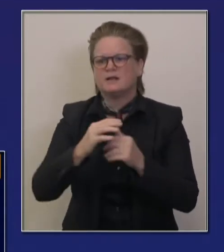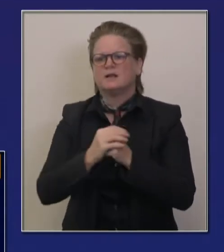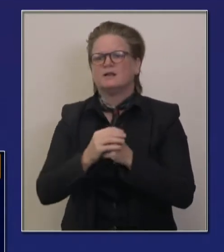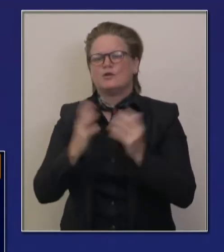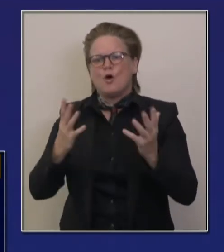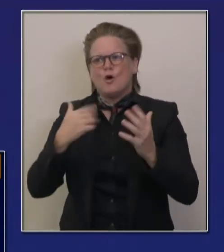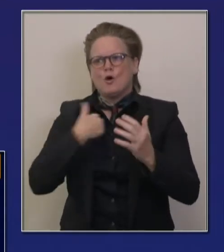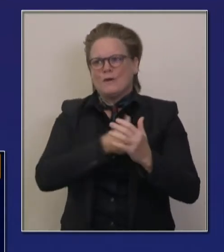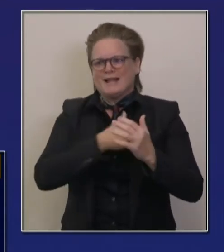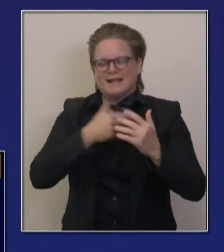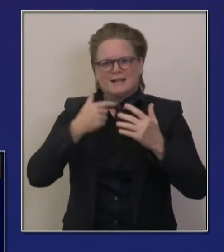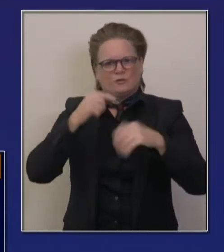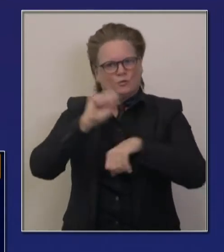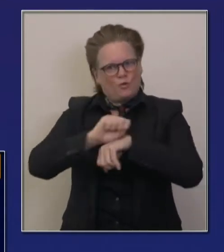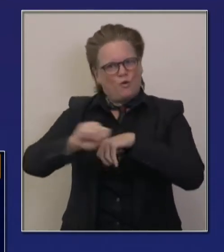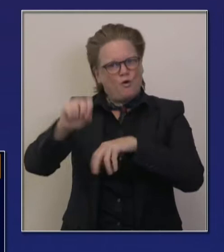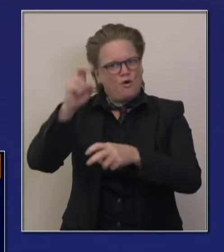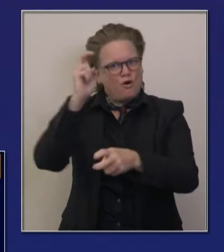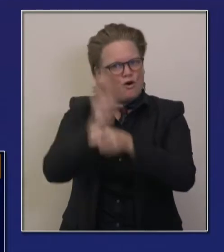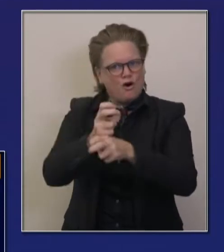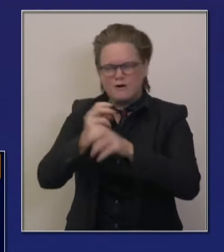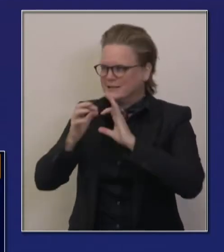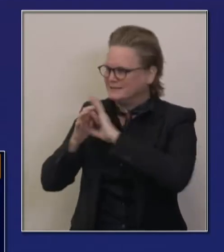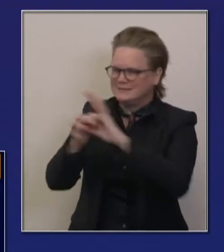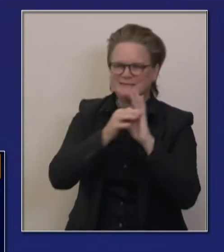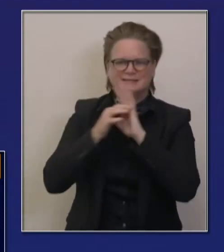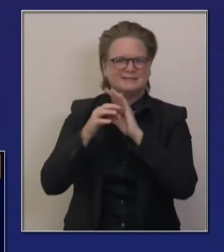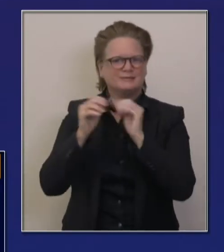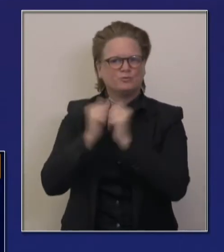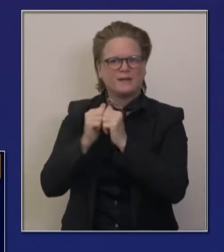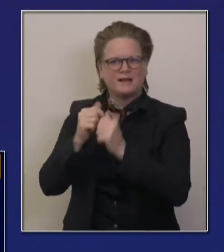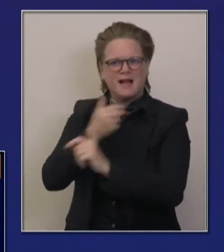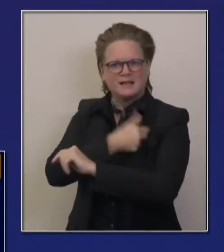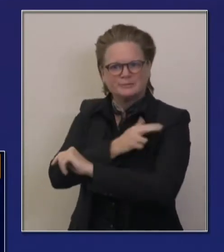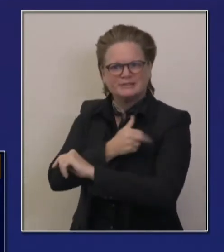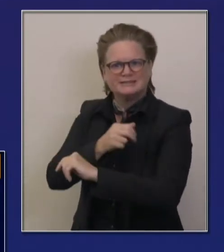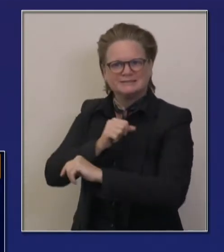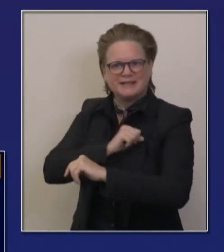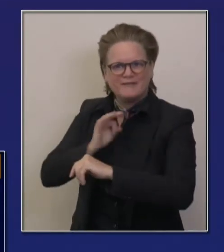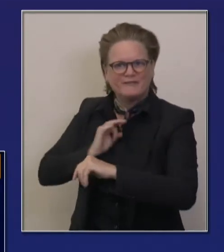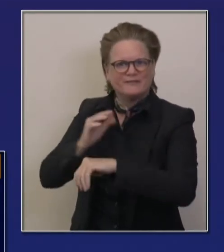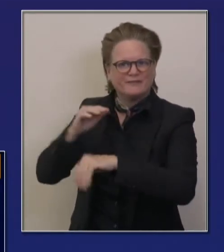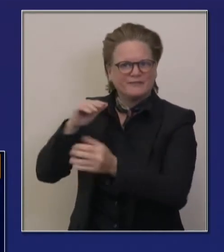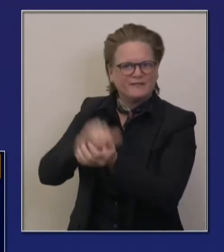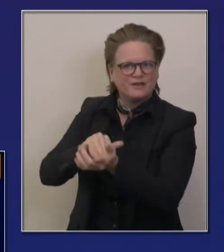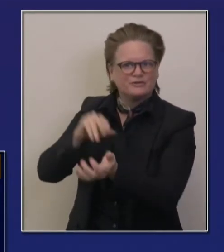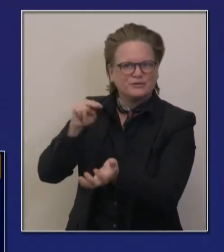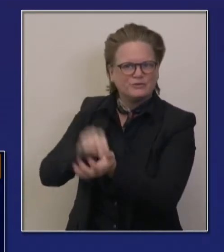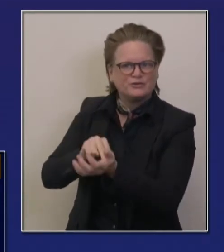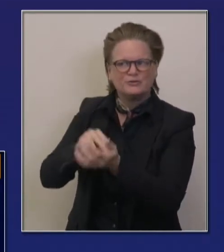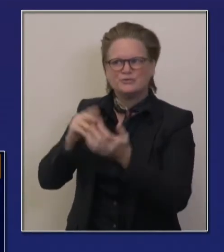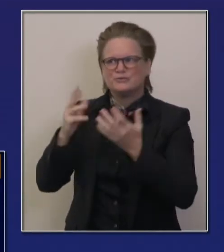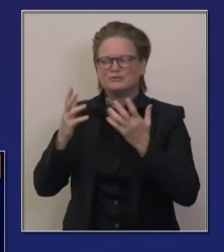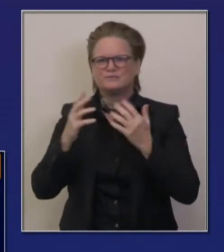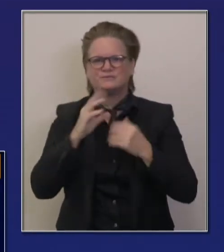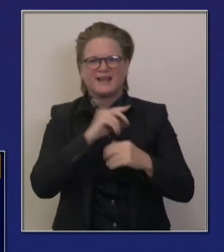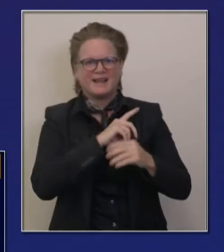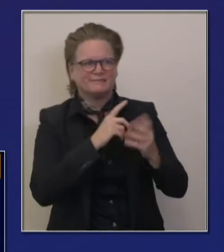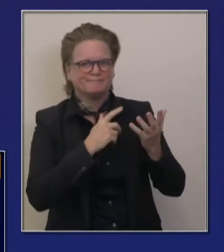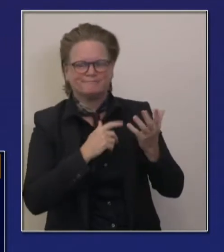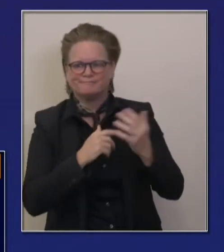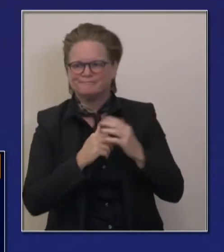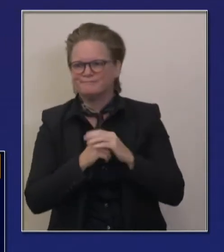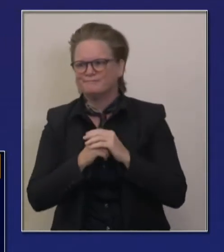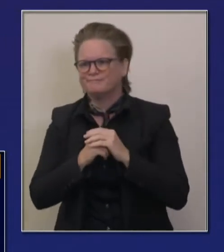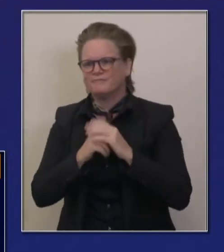a true partnership with our system, and we have the ability in real-time dashboard sorts to